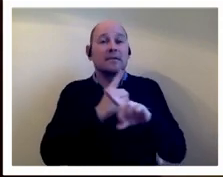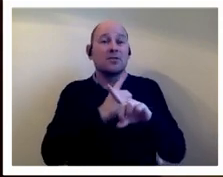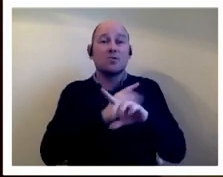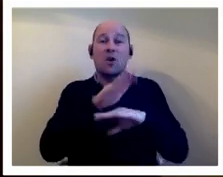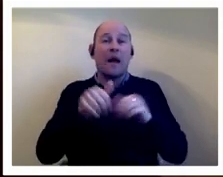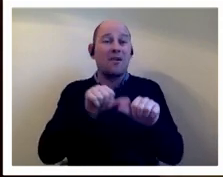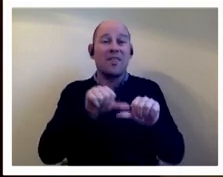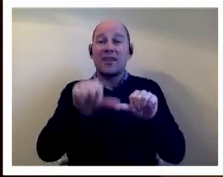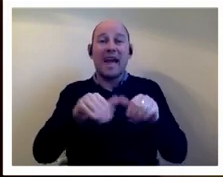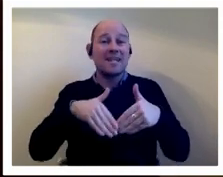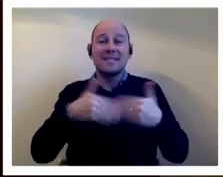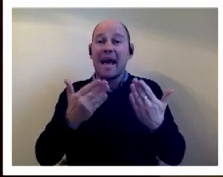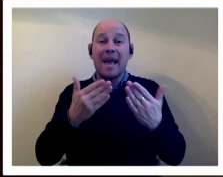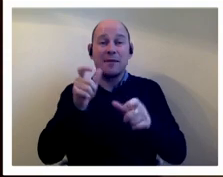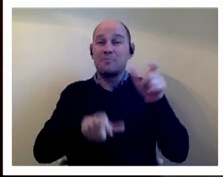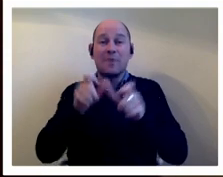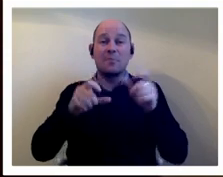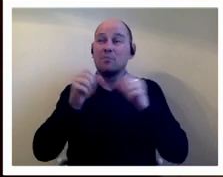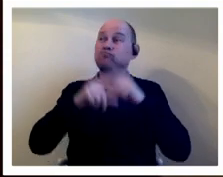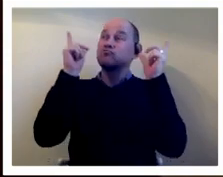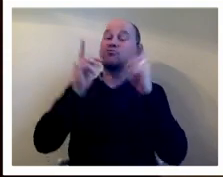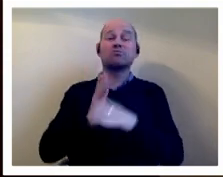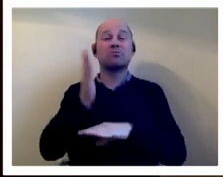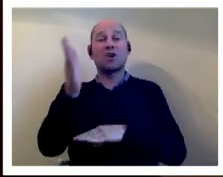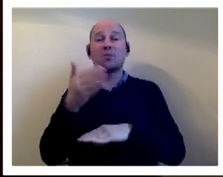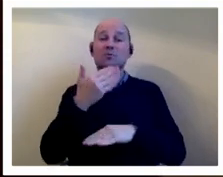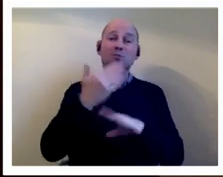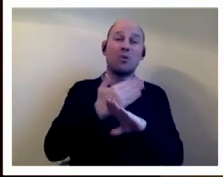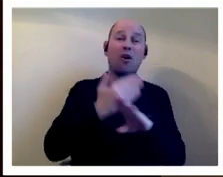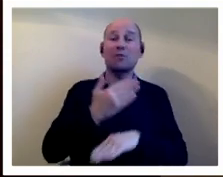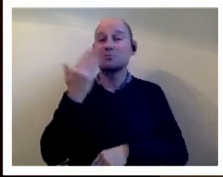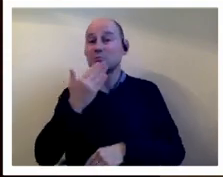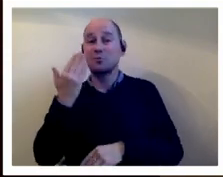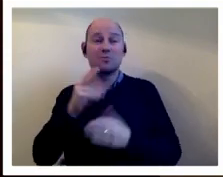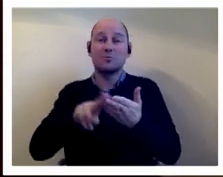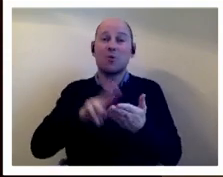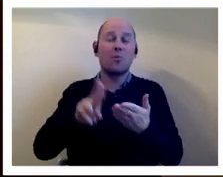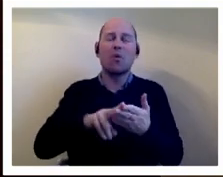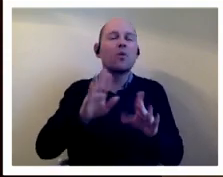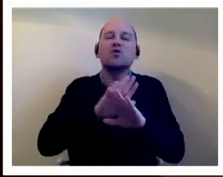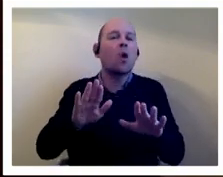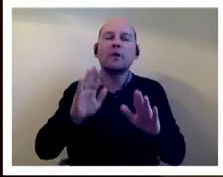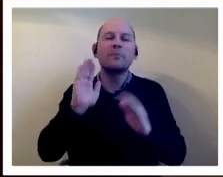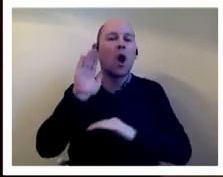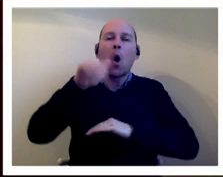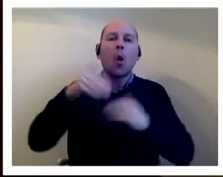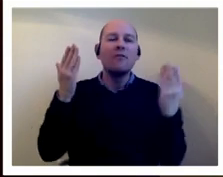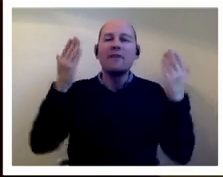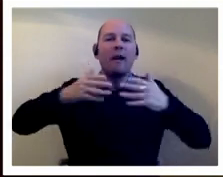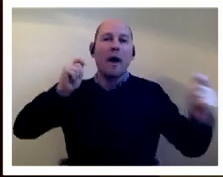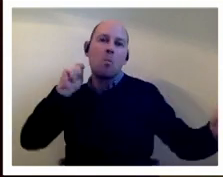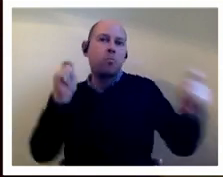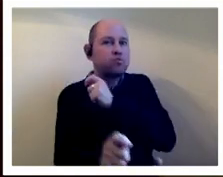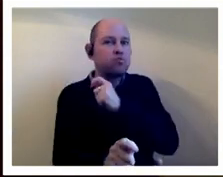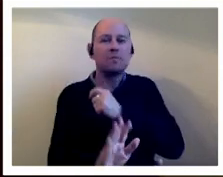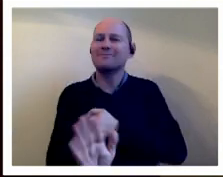went to school as usual and i i get the impression it wasn't this massive overnight change where homophobia magically vanished from from the shores of the uk